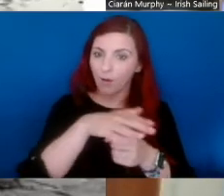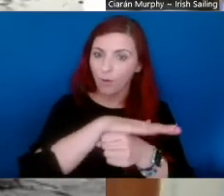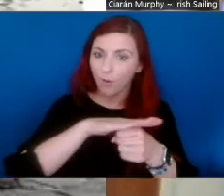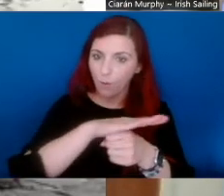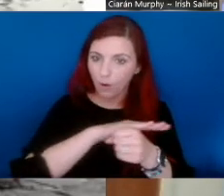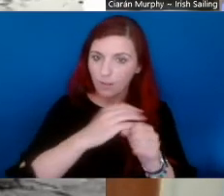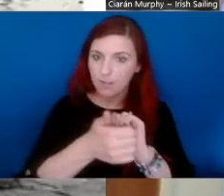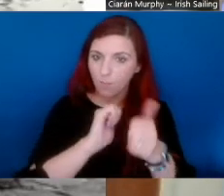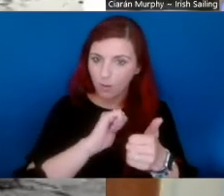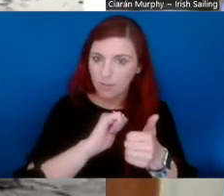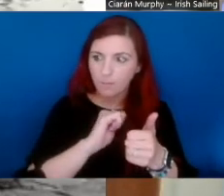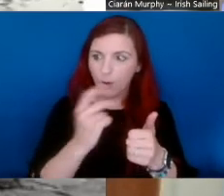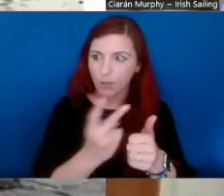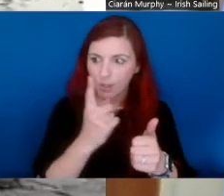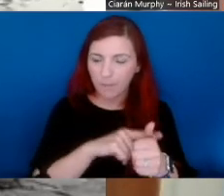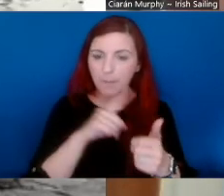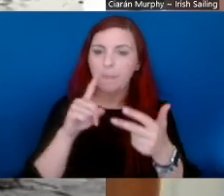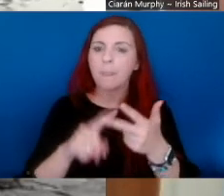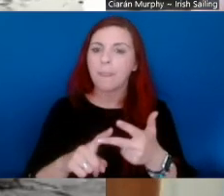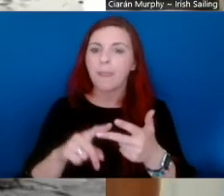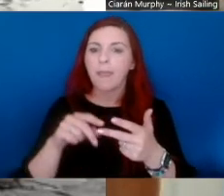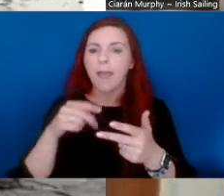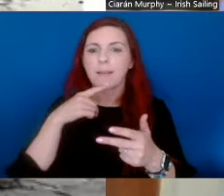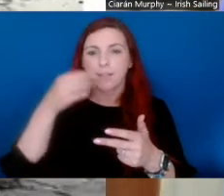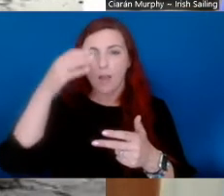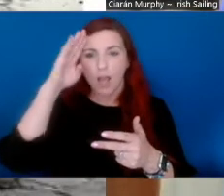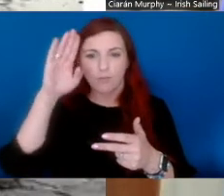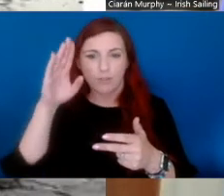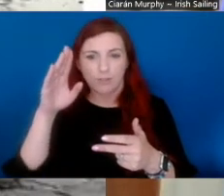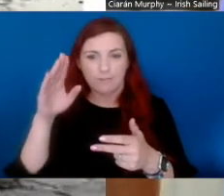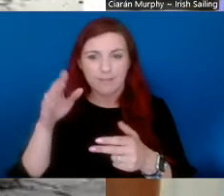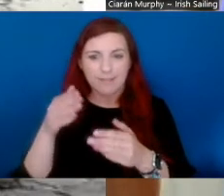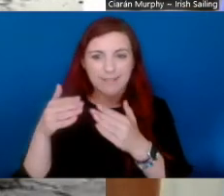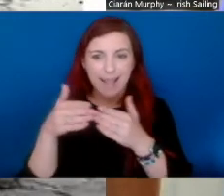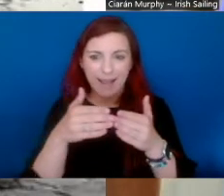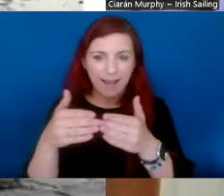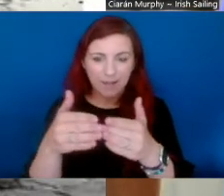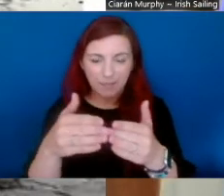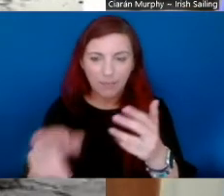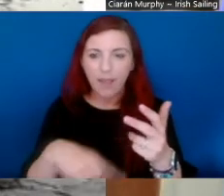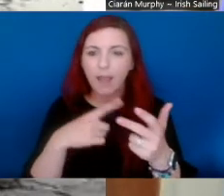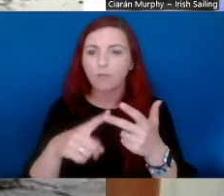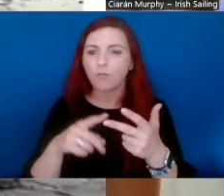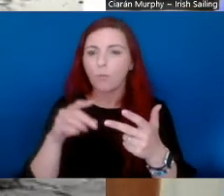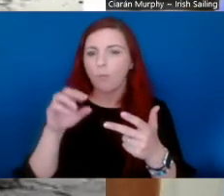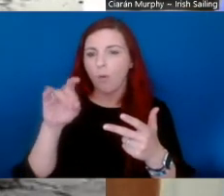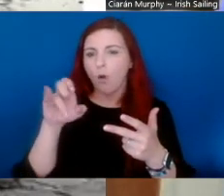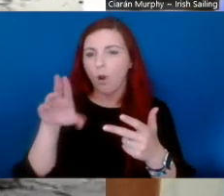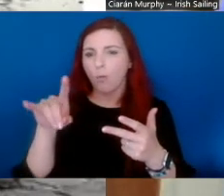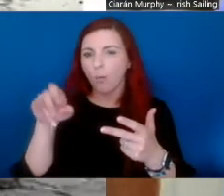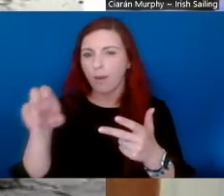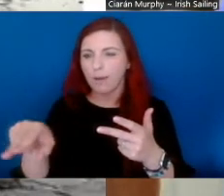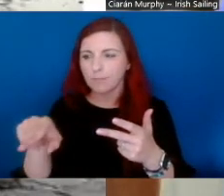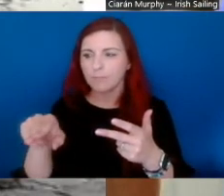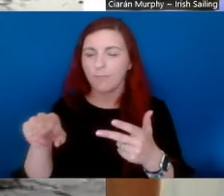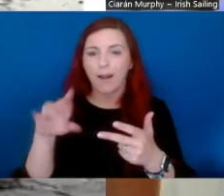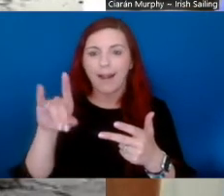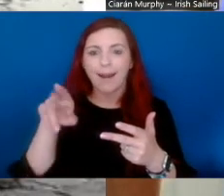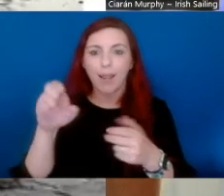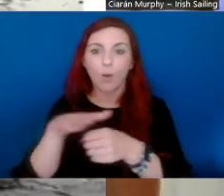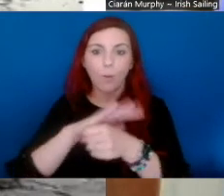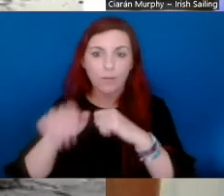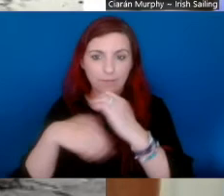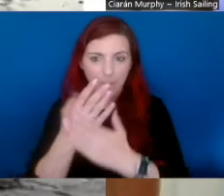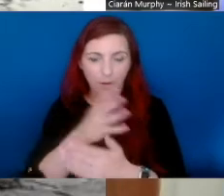Partnership, by Ciaran Murphy, who's the Inclusion Officer from Irish Sailing, and from Owen Hogan, the Rural Recreation Officer with the Clare Local